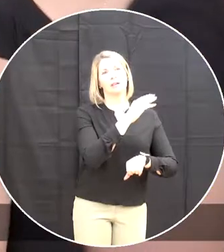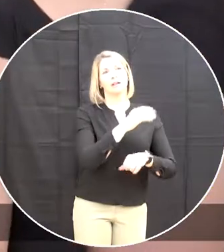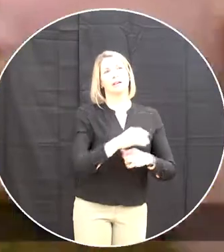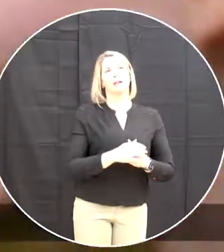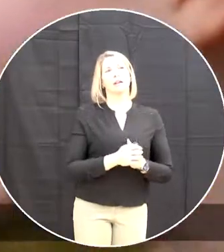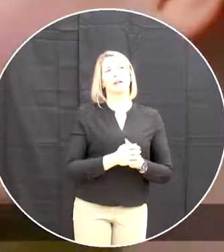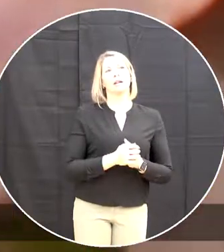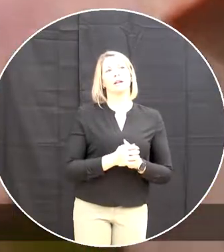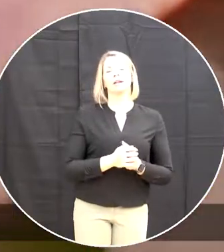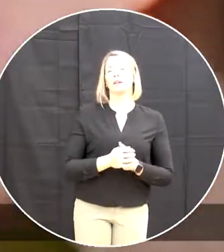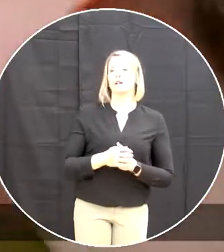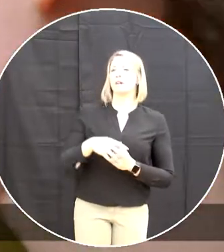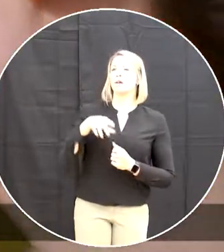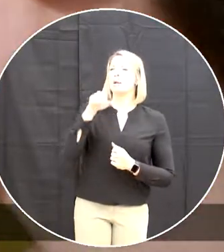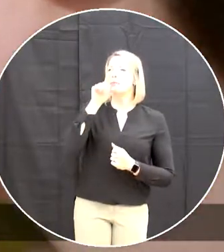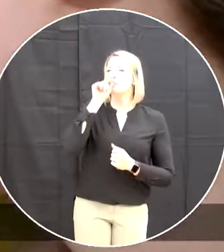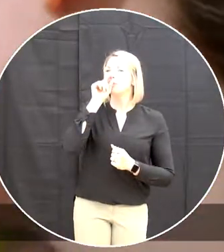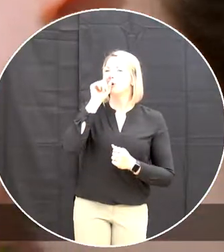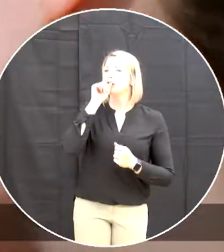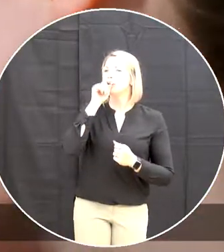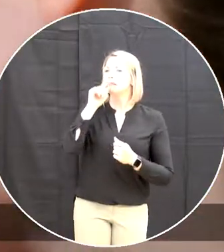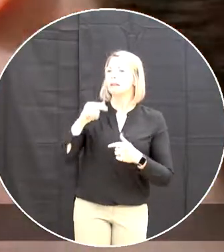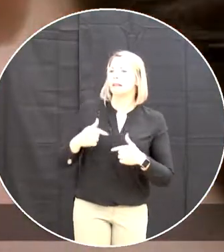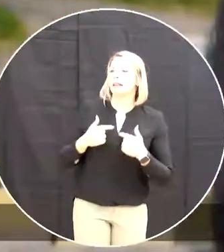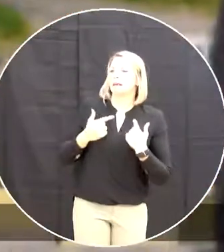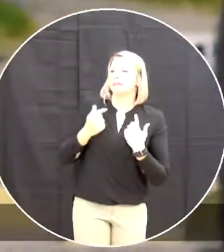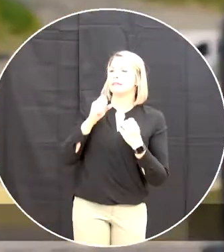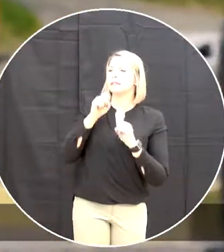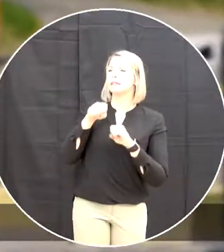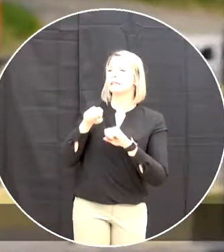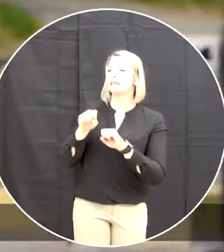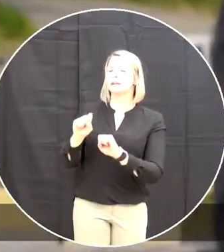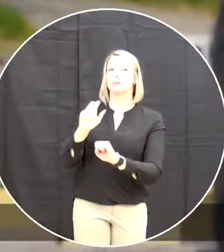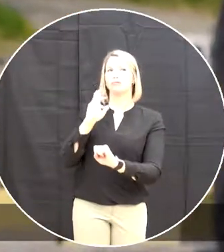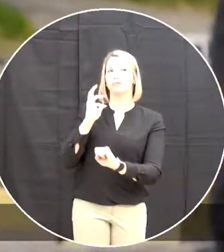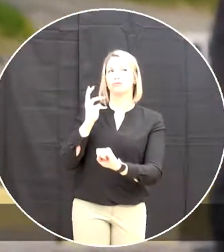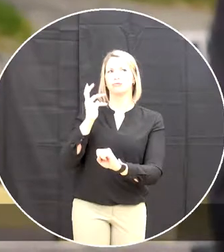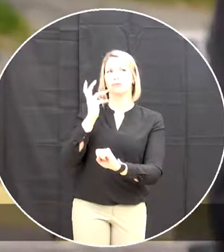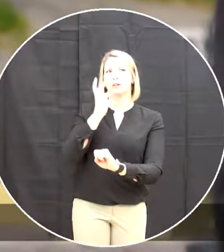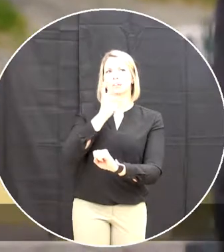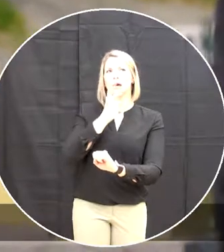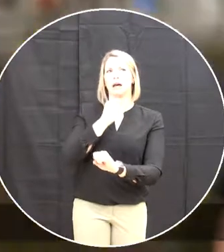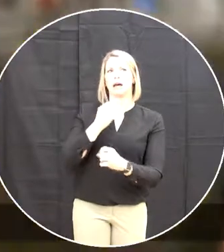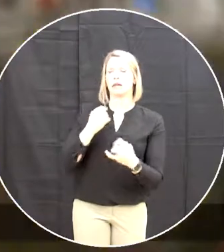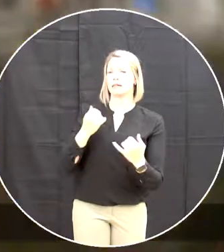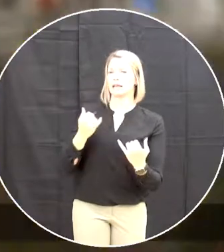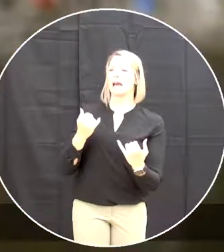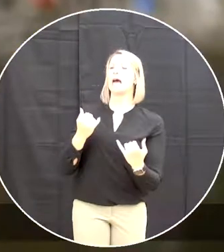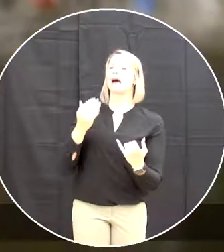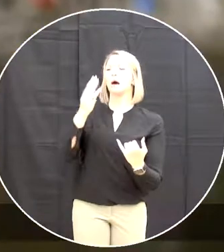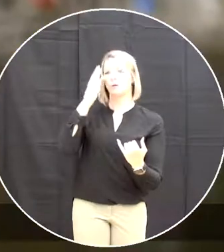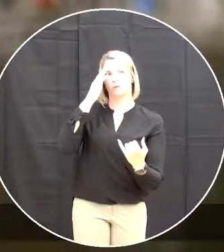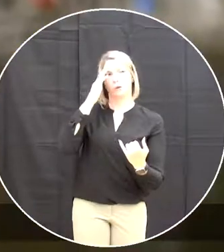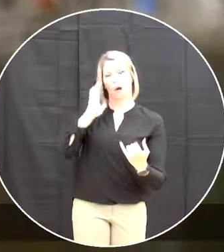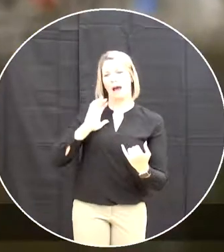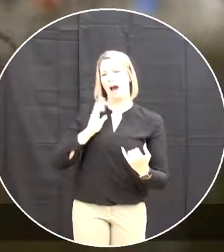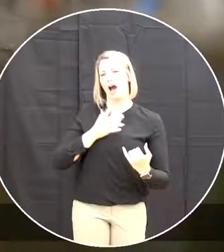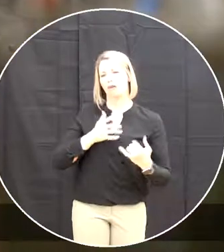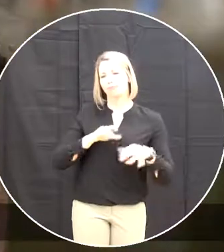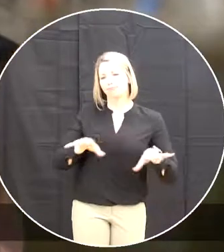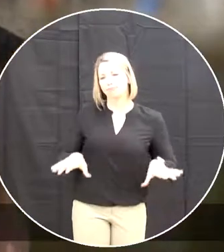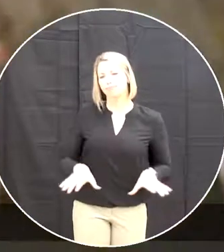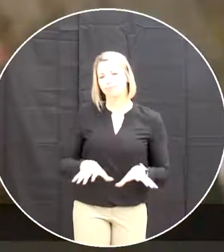bloodstream words of love In rest of which